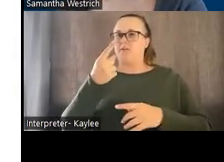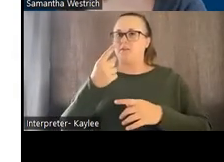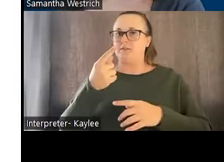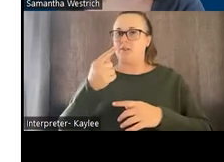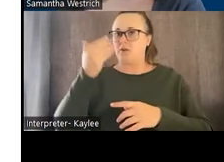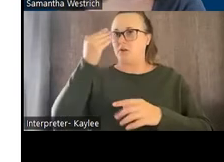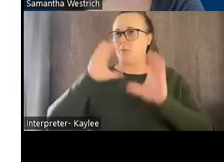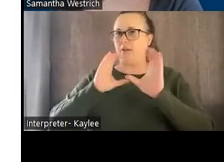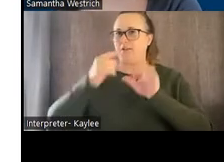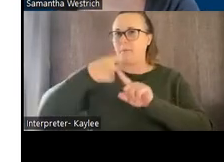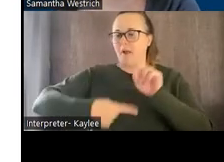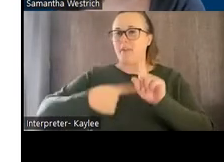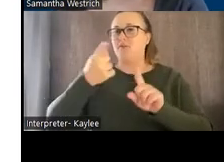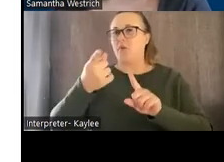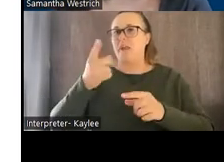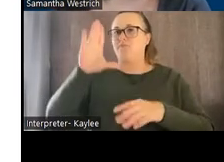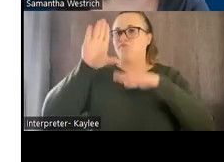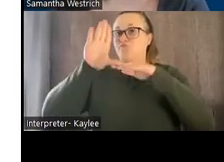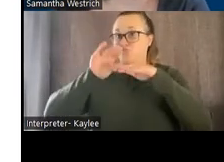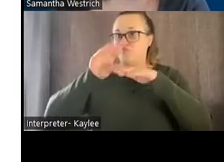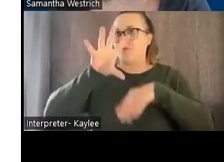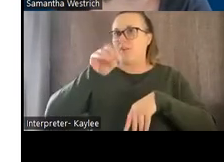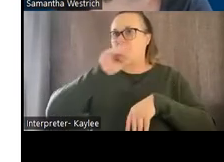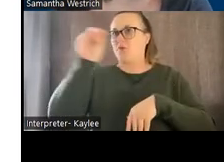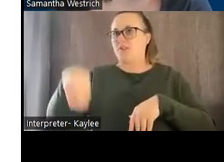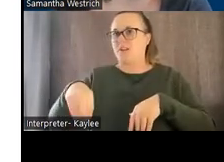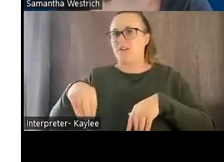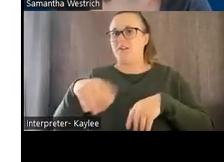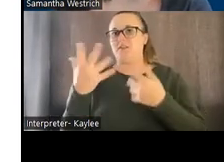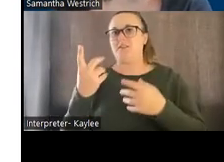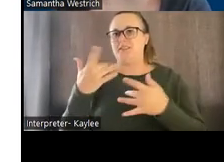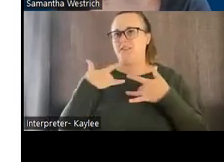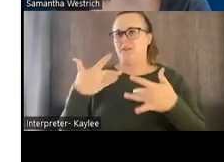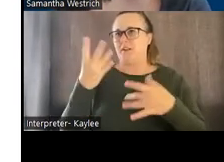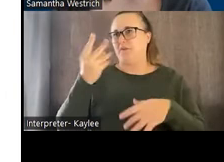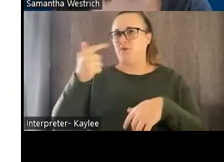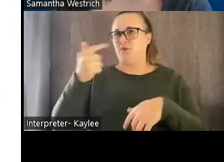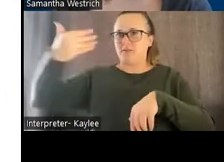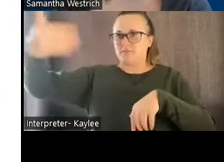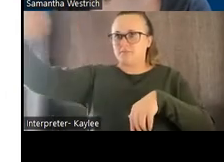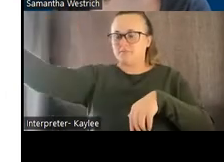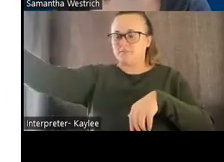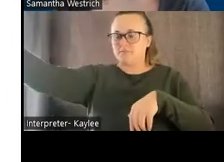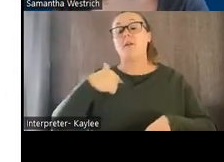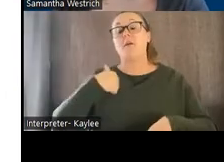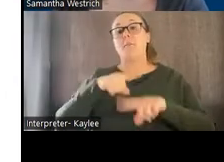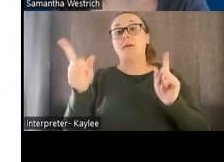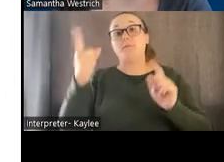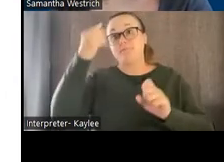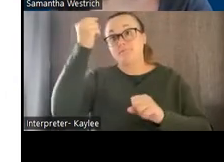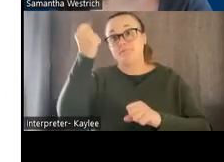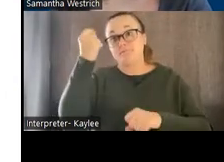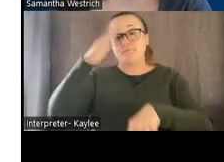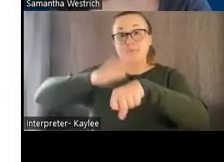And it's always the same, the same month. I do caution you in just going out and purchasing a communication app. It's always